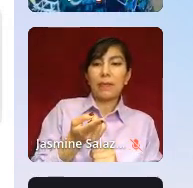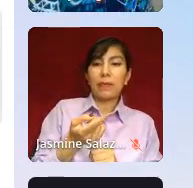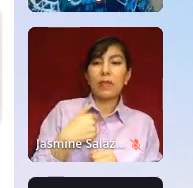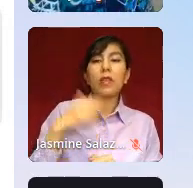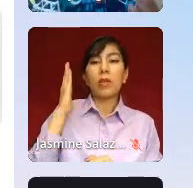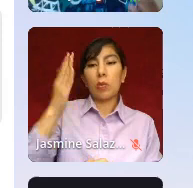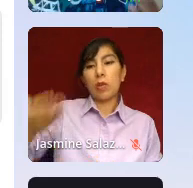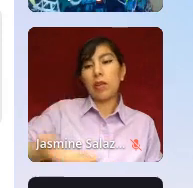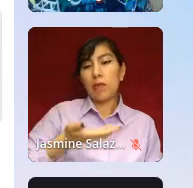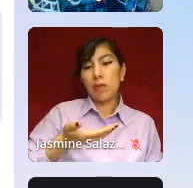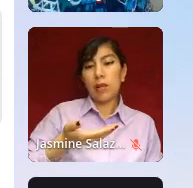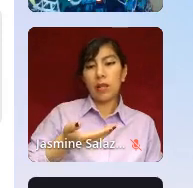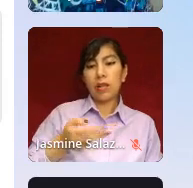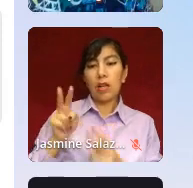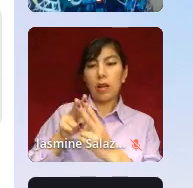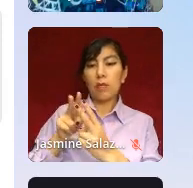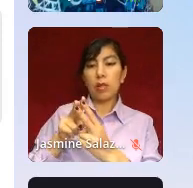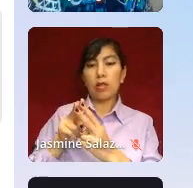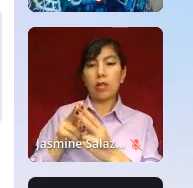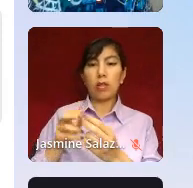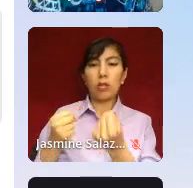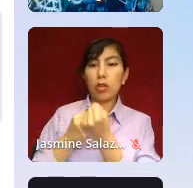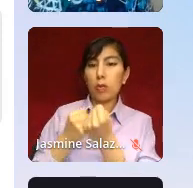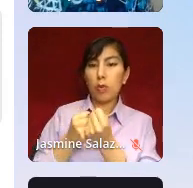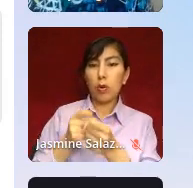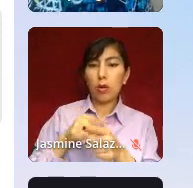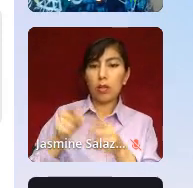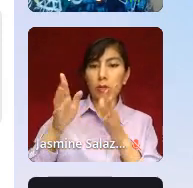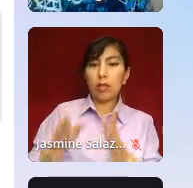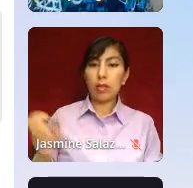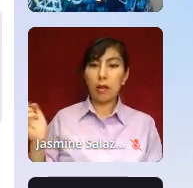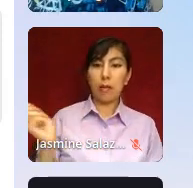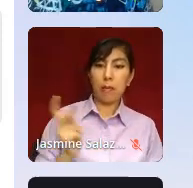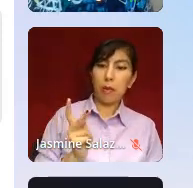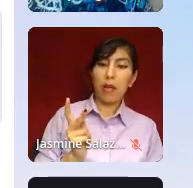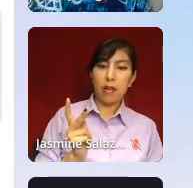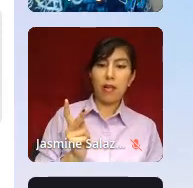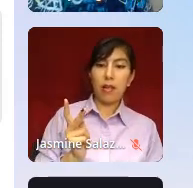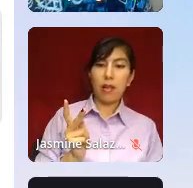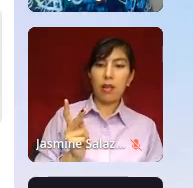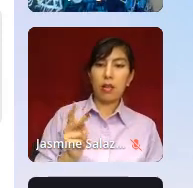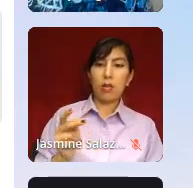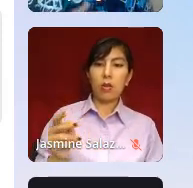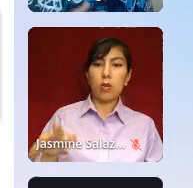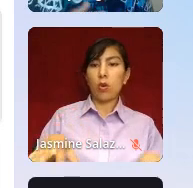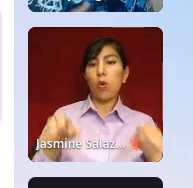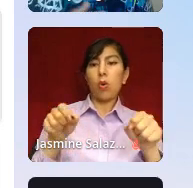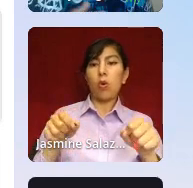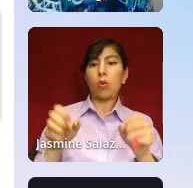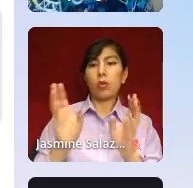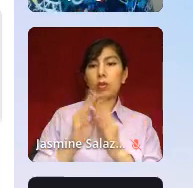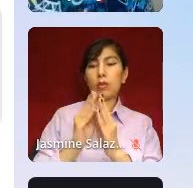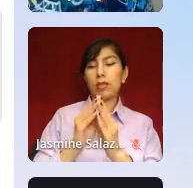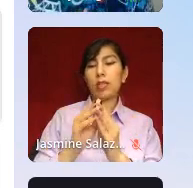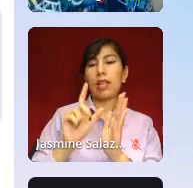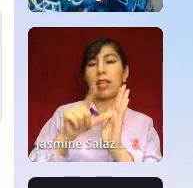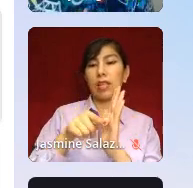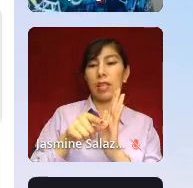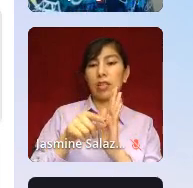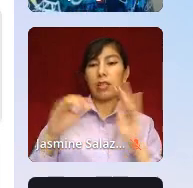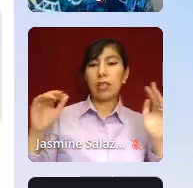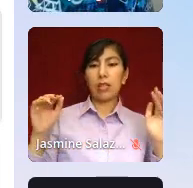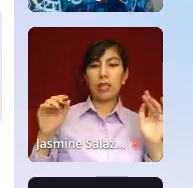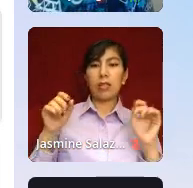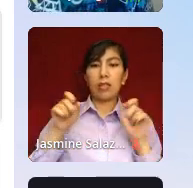our peer support specialists back to host a session later in the summer.